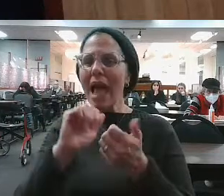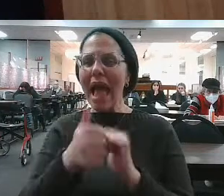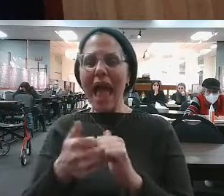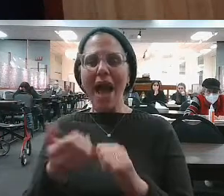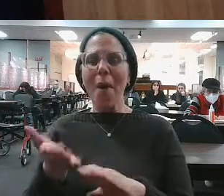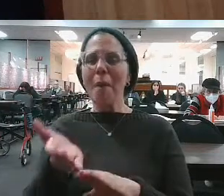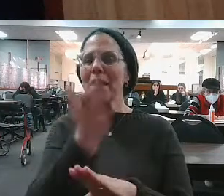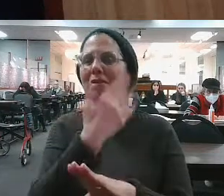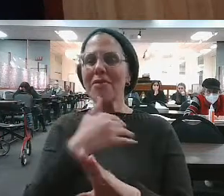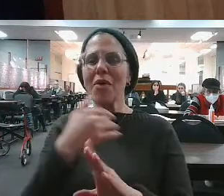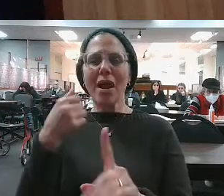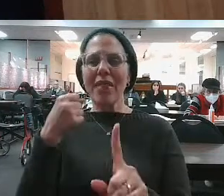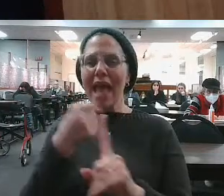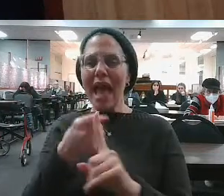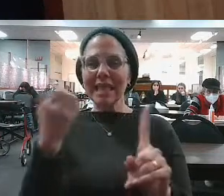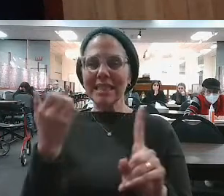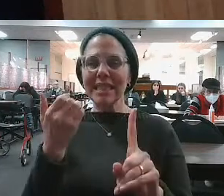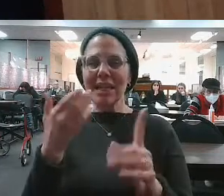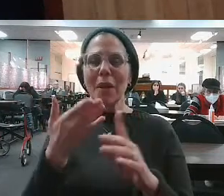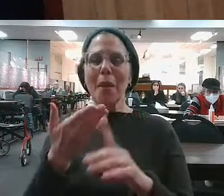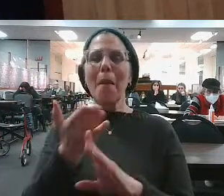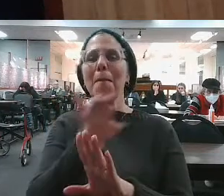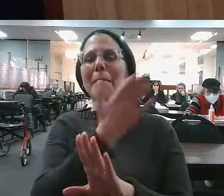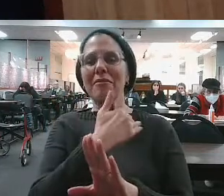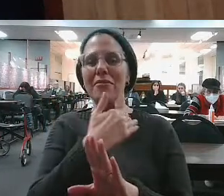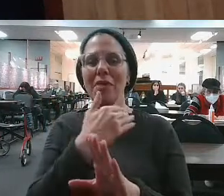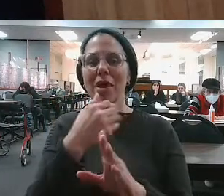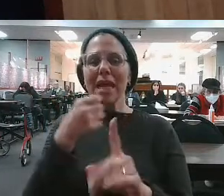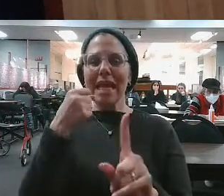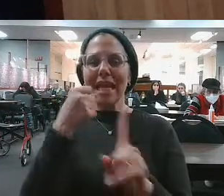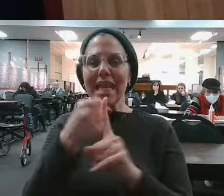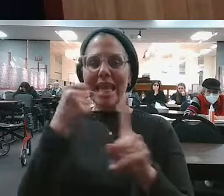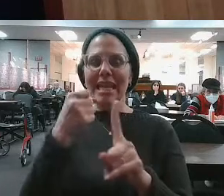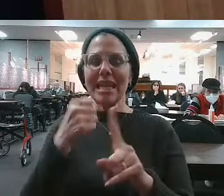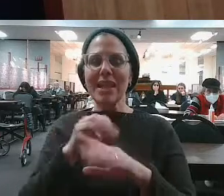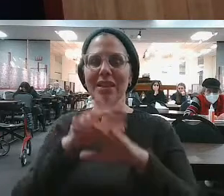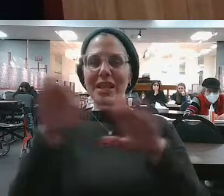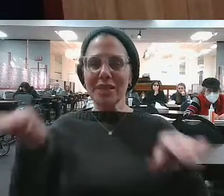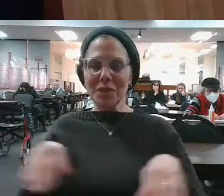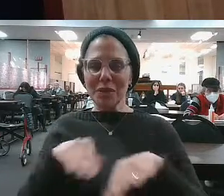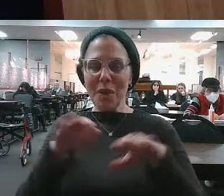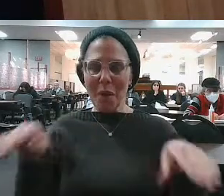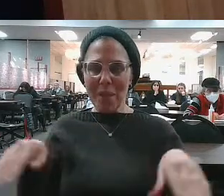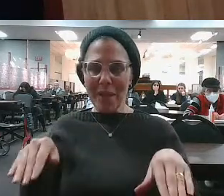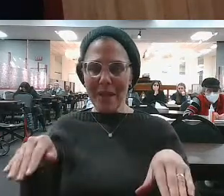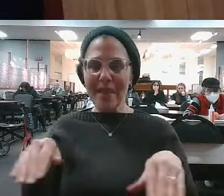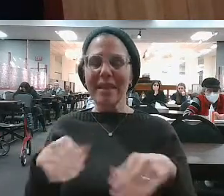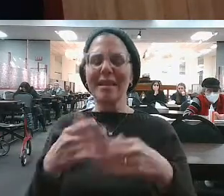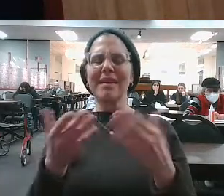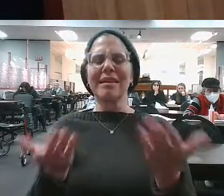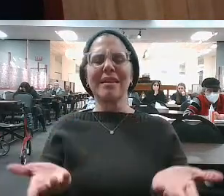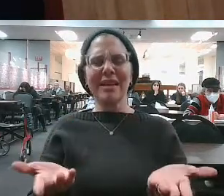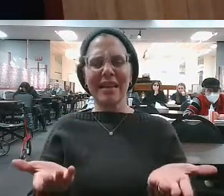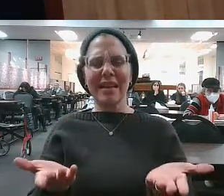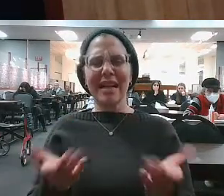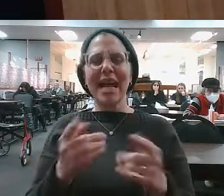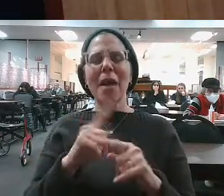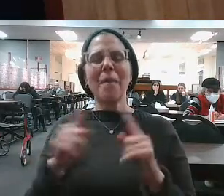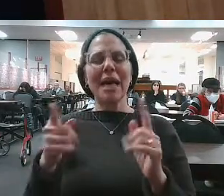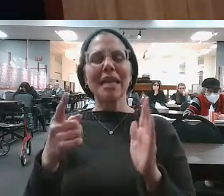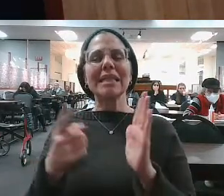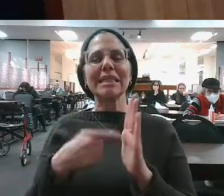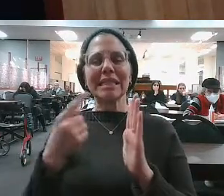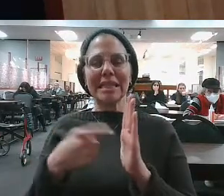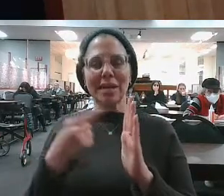called acquired savant syndrome. Acquired savant syndrome is when a